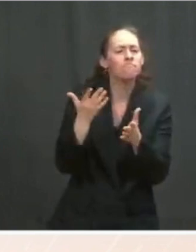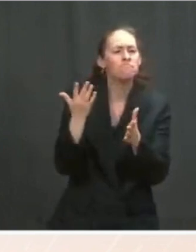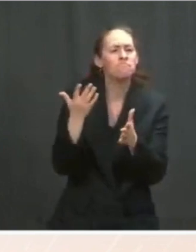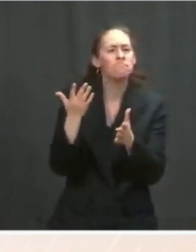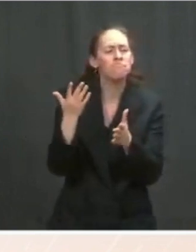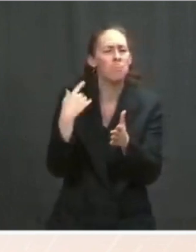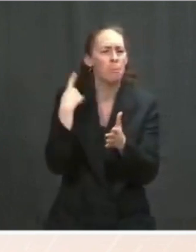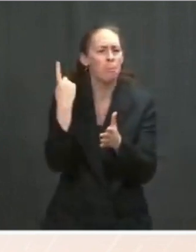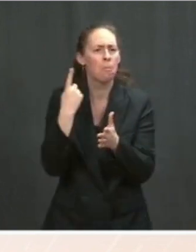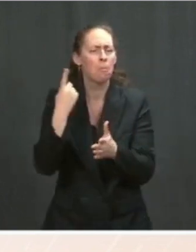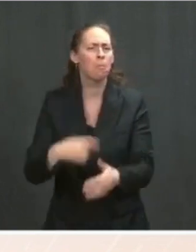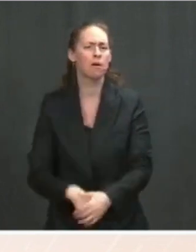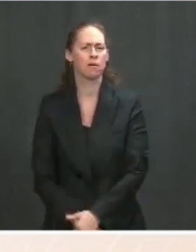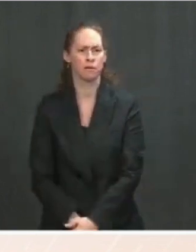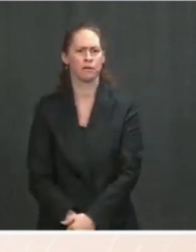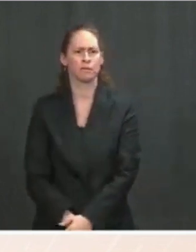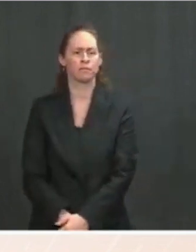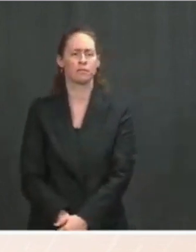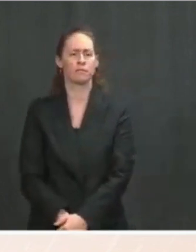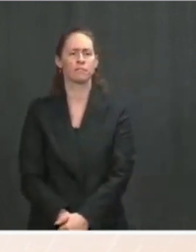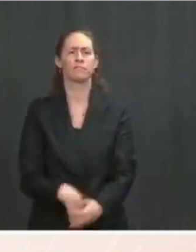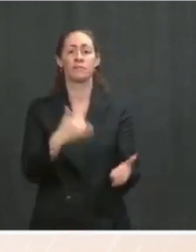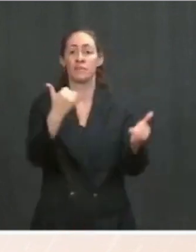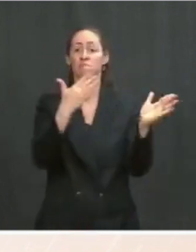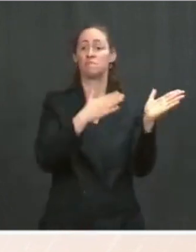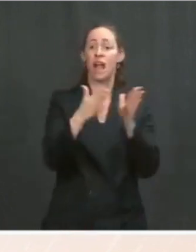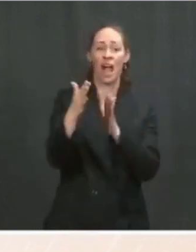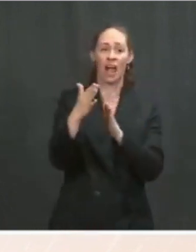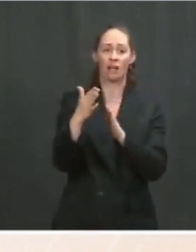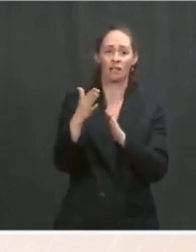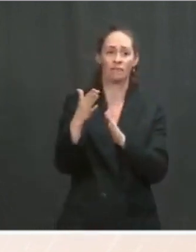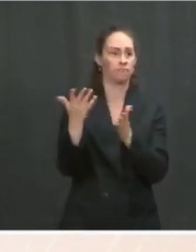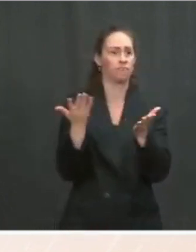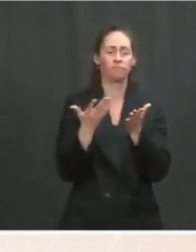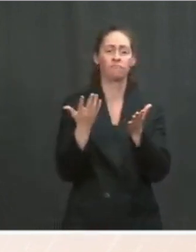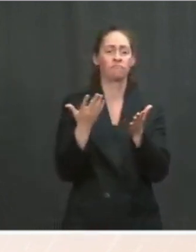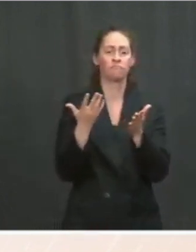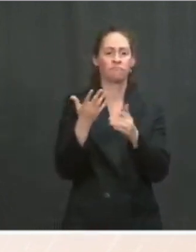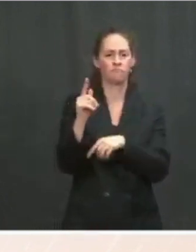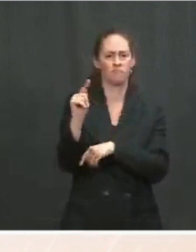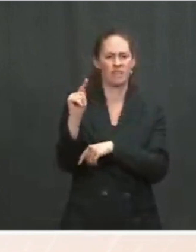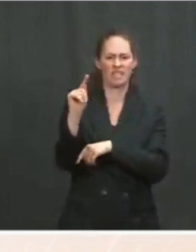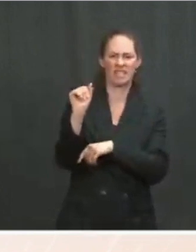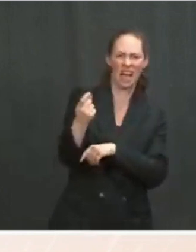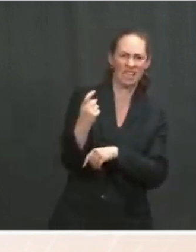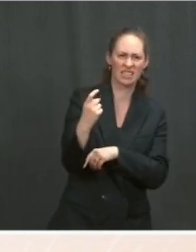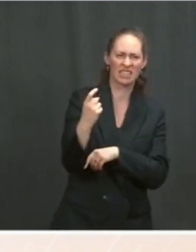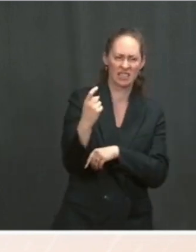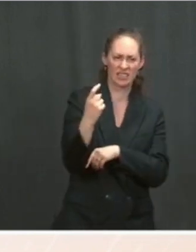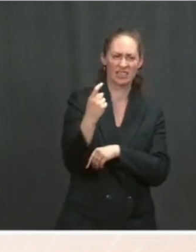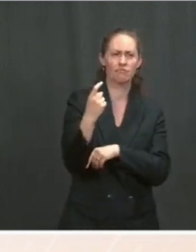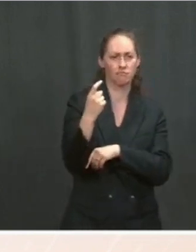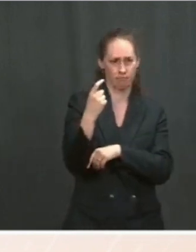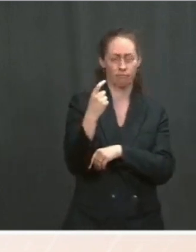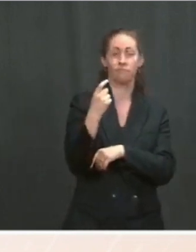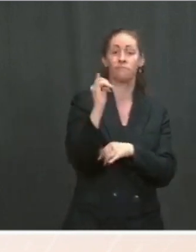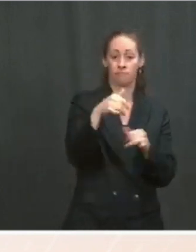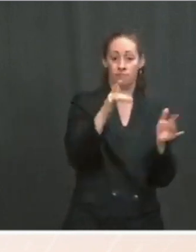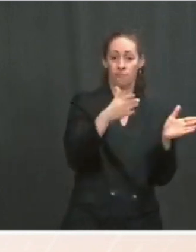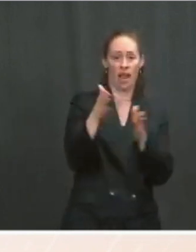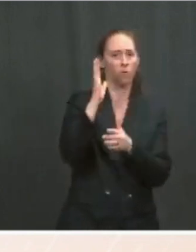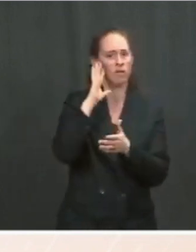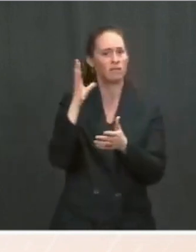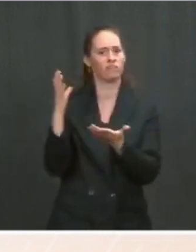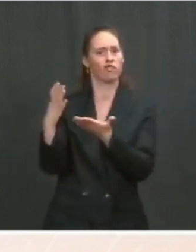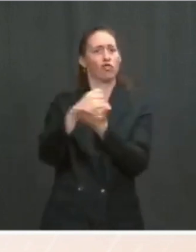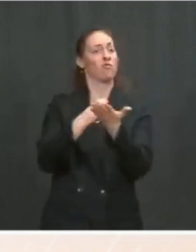two billion dollars a year. I wonder, does the president believe that our largest, our wealthiest schools are indoctrinating